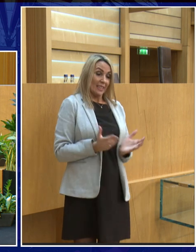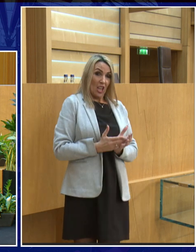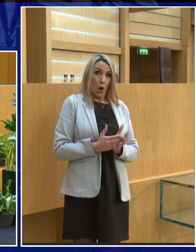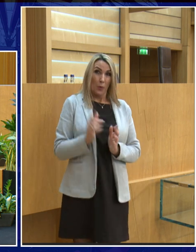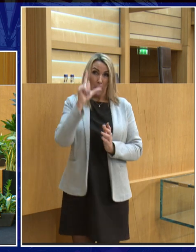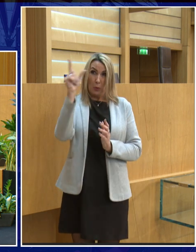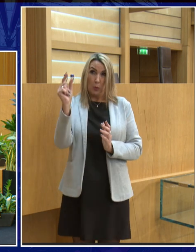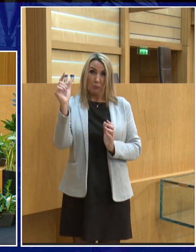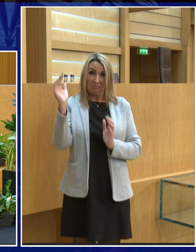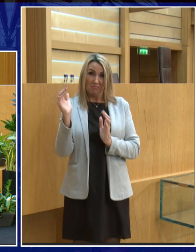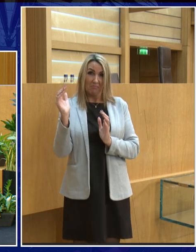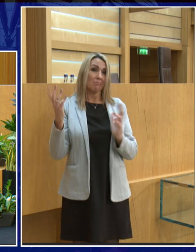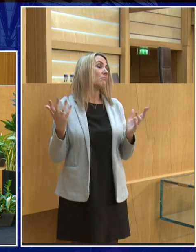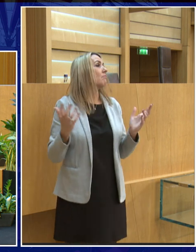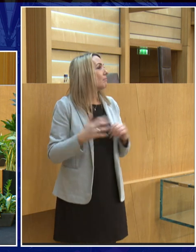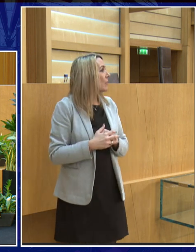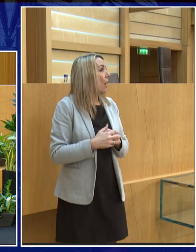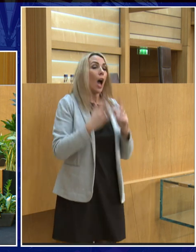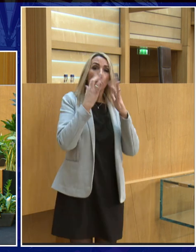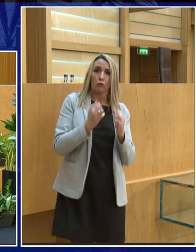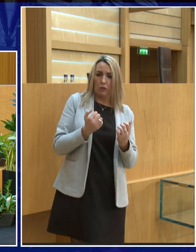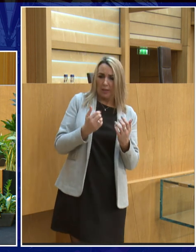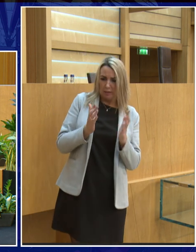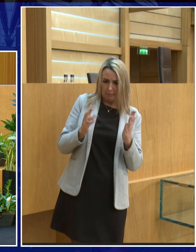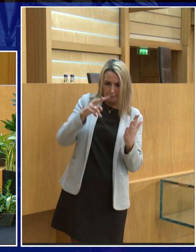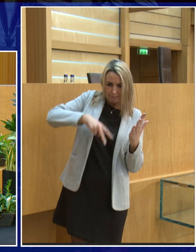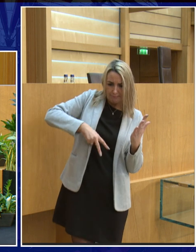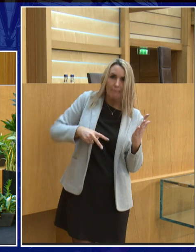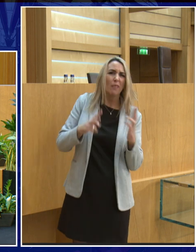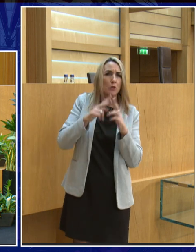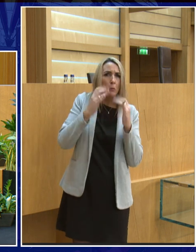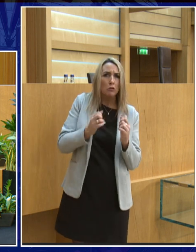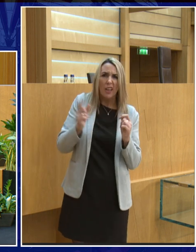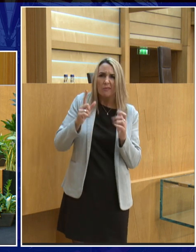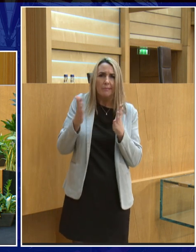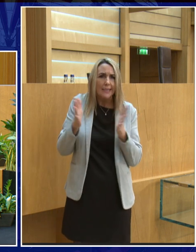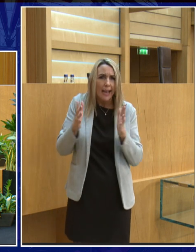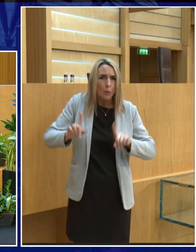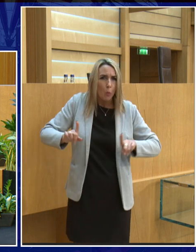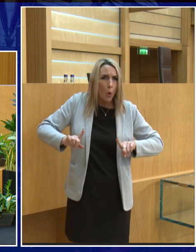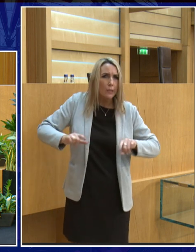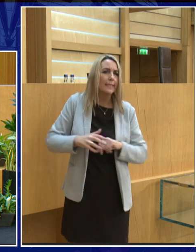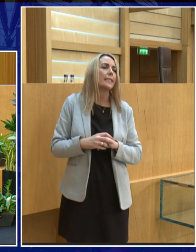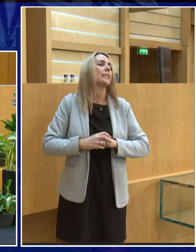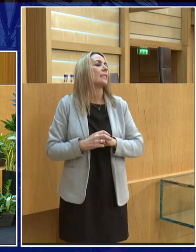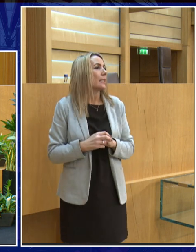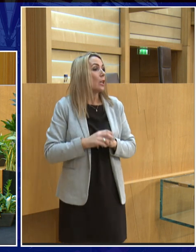significantly I can check the time I can give you the facts and figures but I always have to check them because otherwise I'm going to get them wrong so what I should tell you is